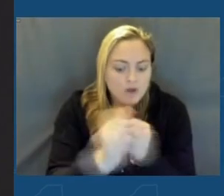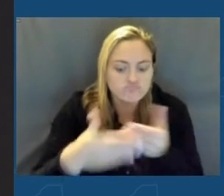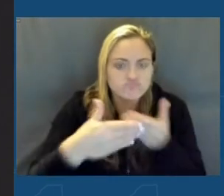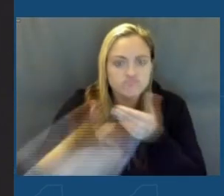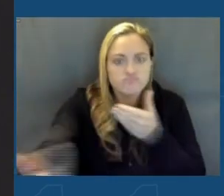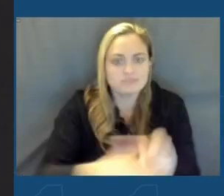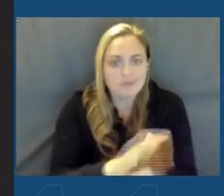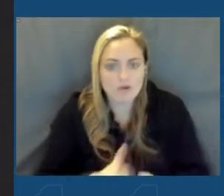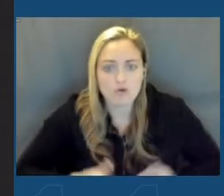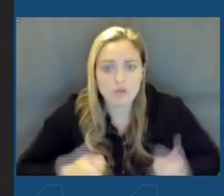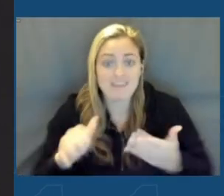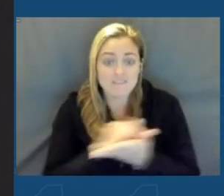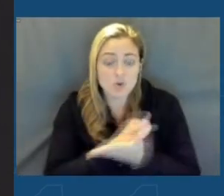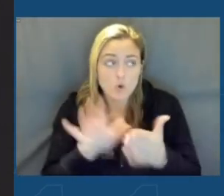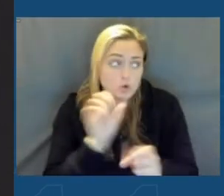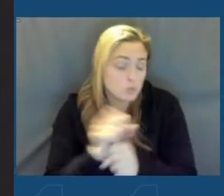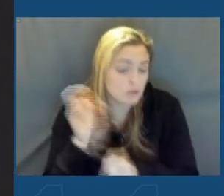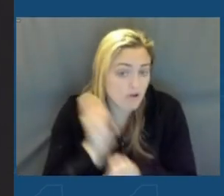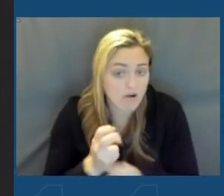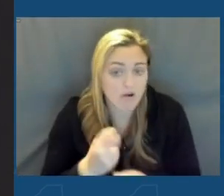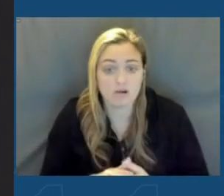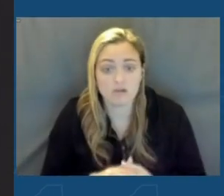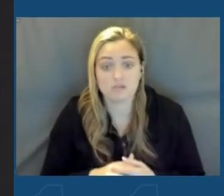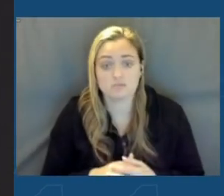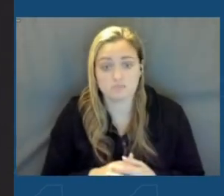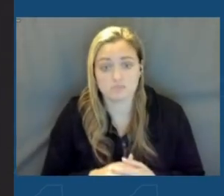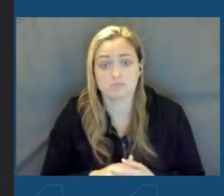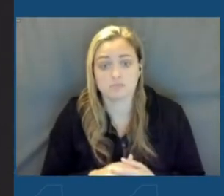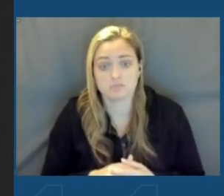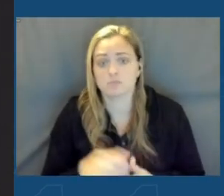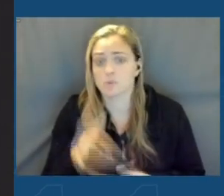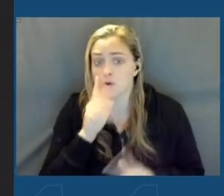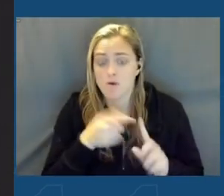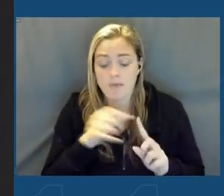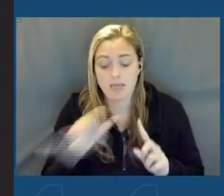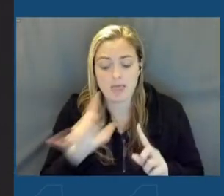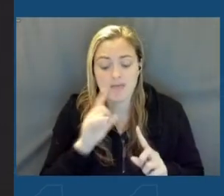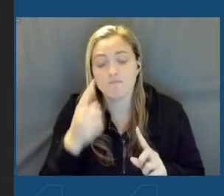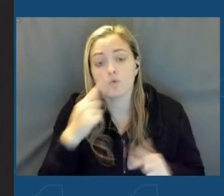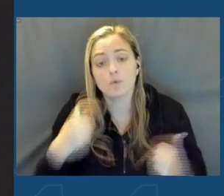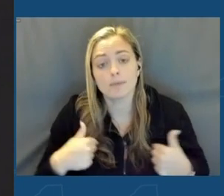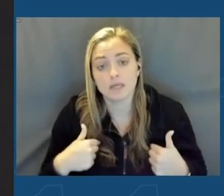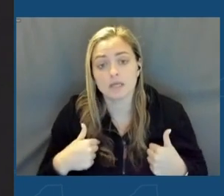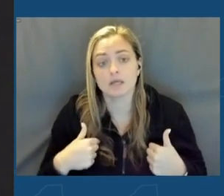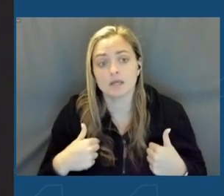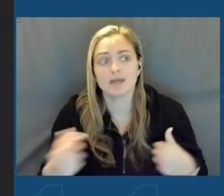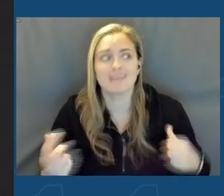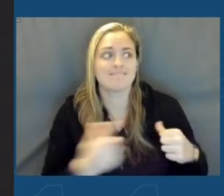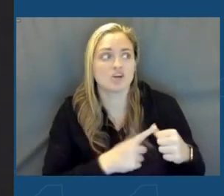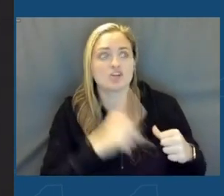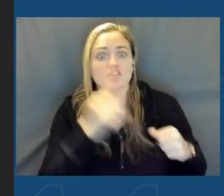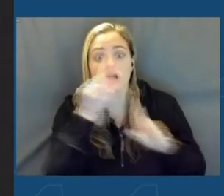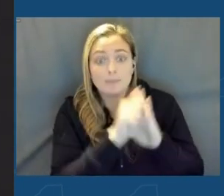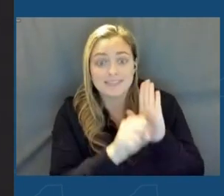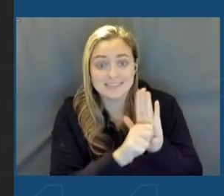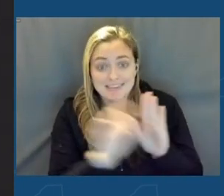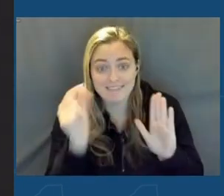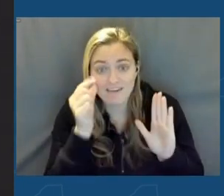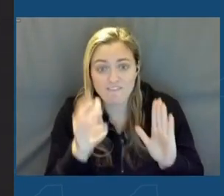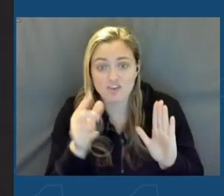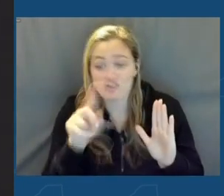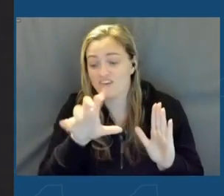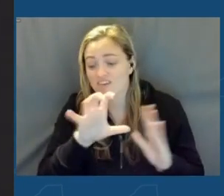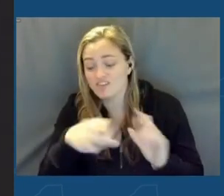Yorkers do. They work hard. And we talked about that. So for me, as the first upstate governor in 100